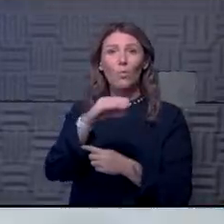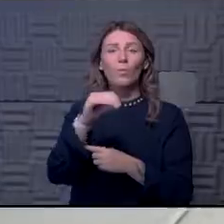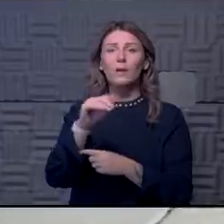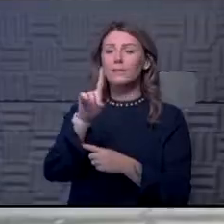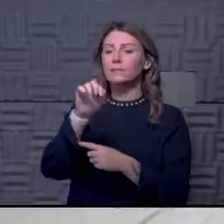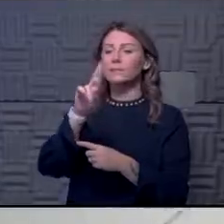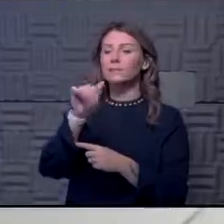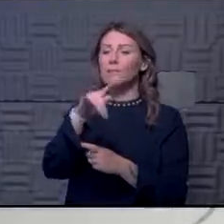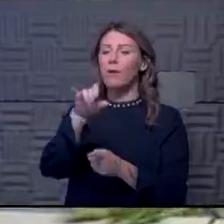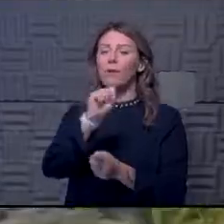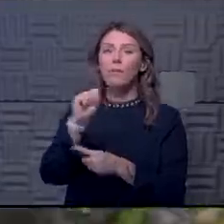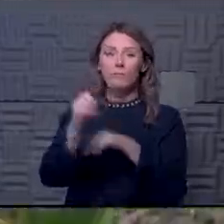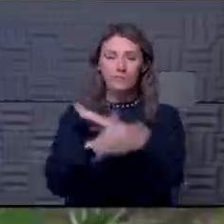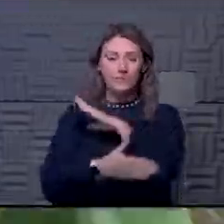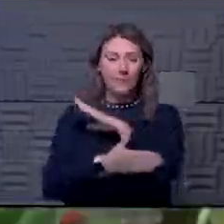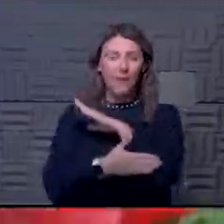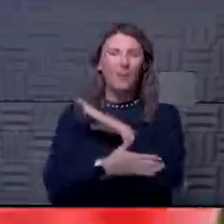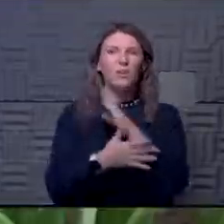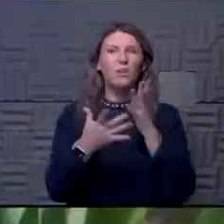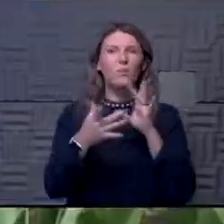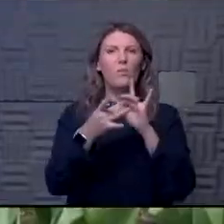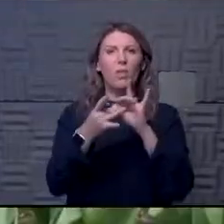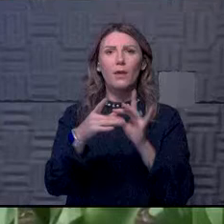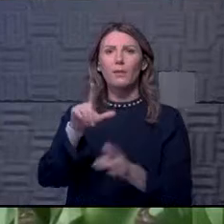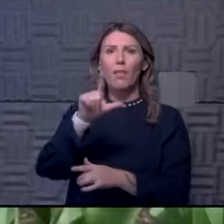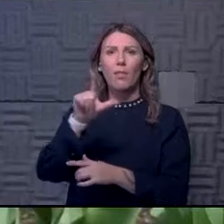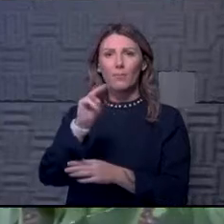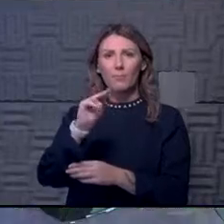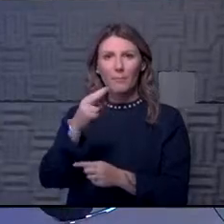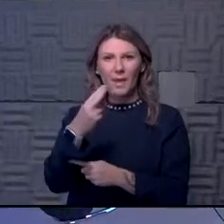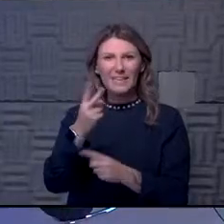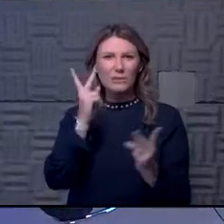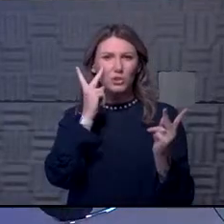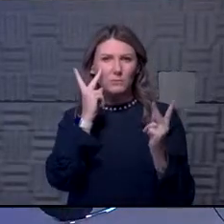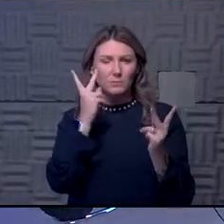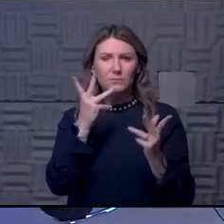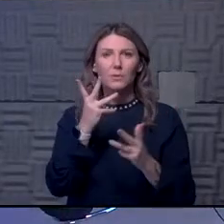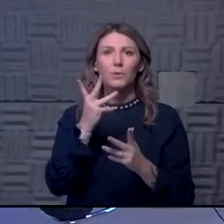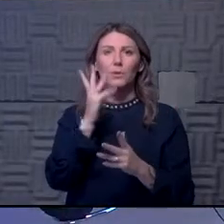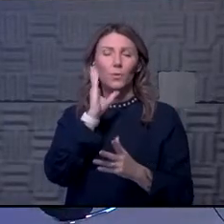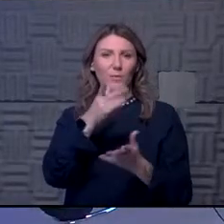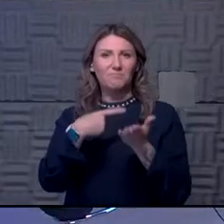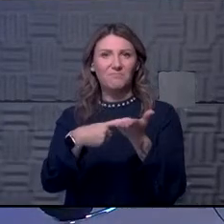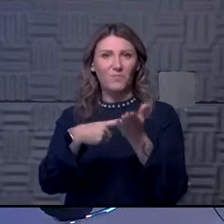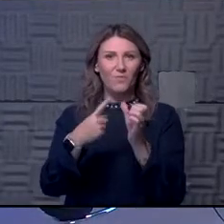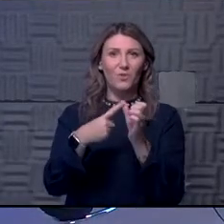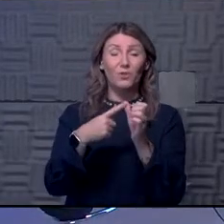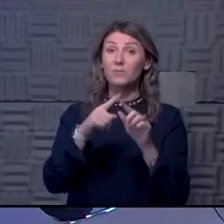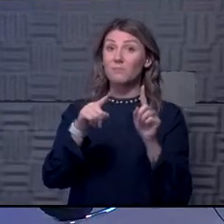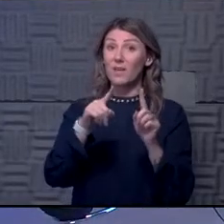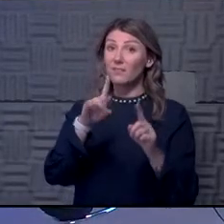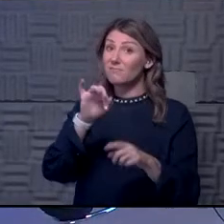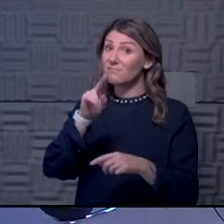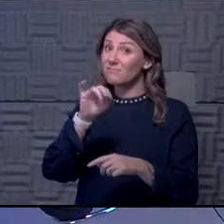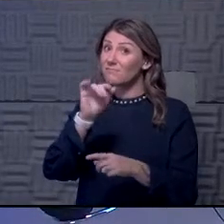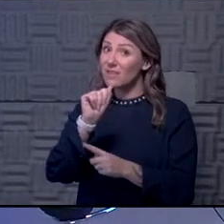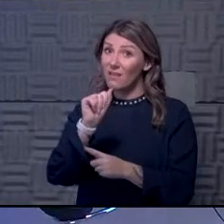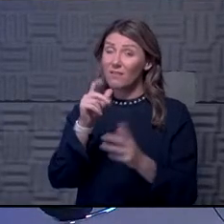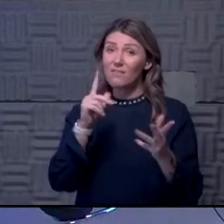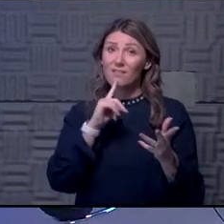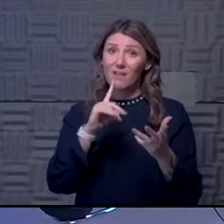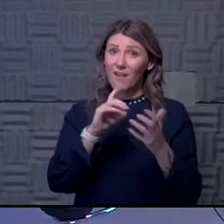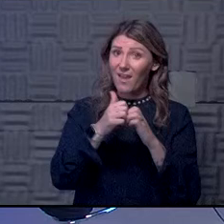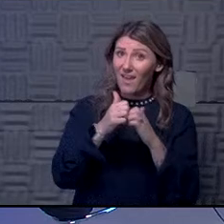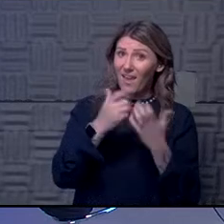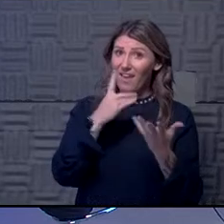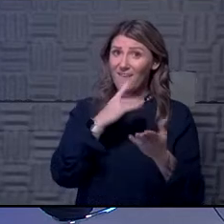populations and what LMH is seeing. So we'll dive into that soon. But first, Dana, how do we do overnight? Yeah, last in the roll